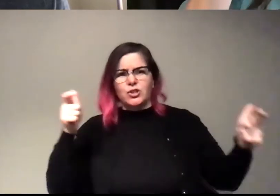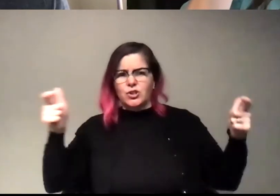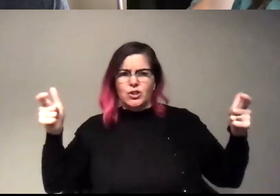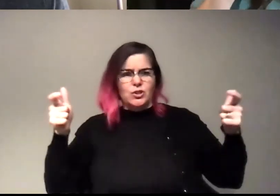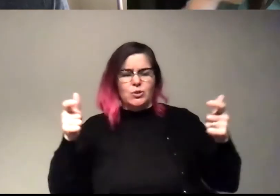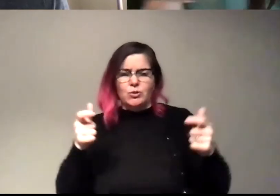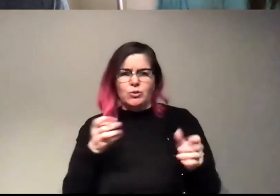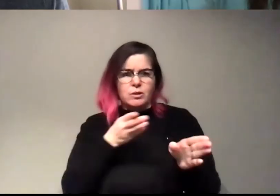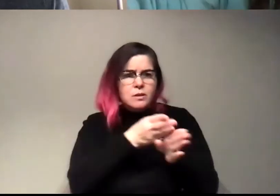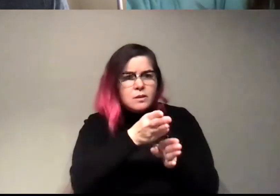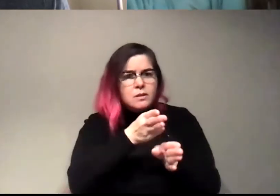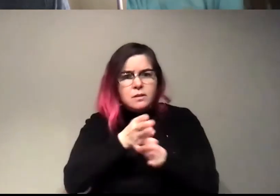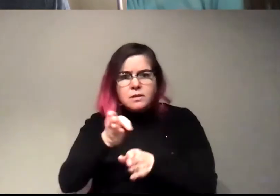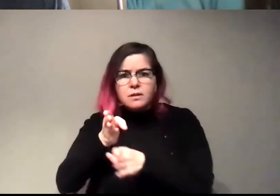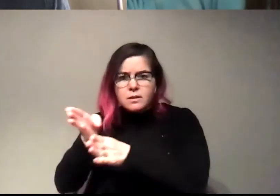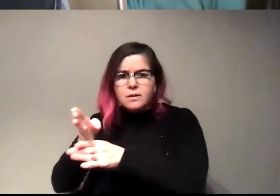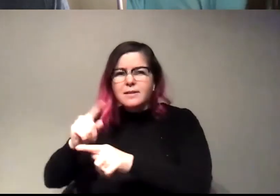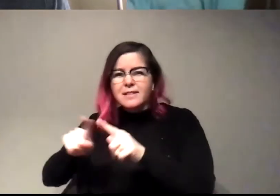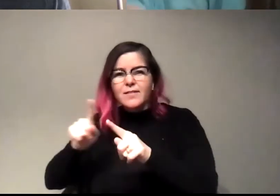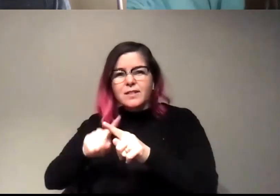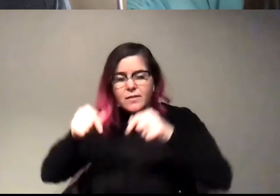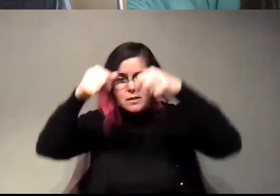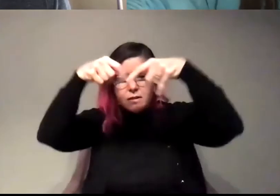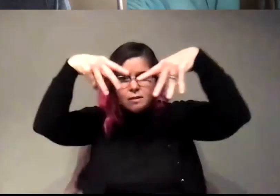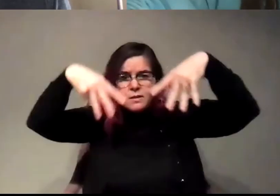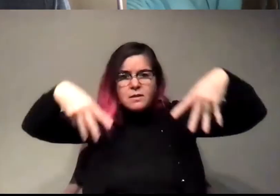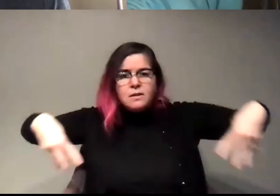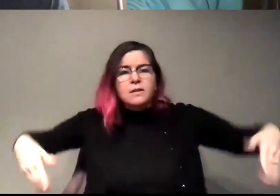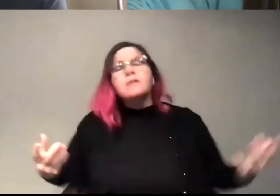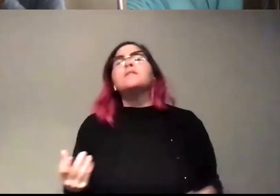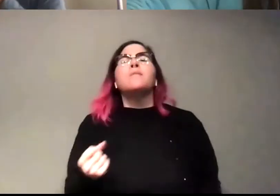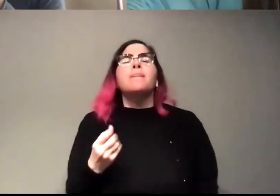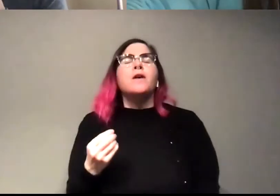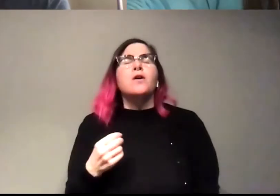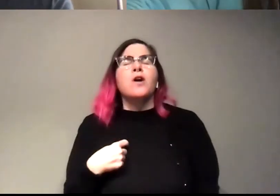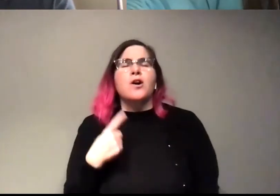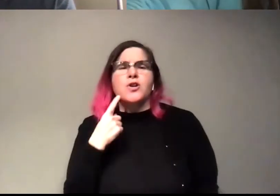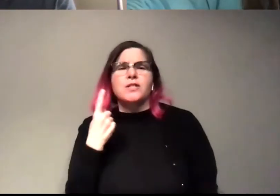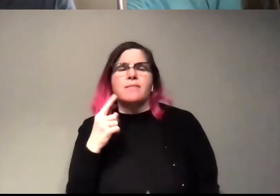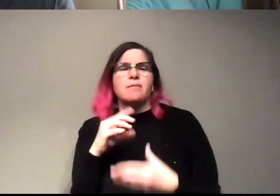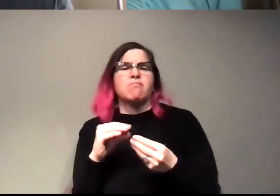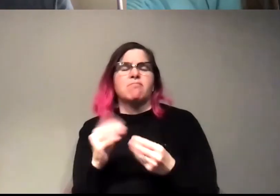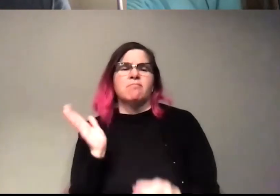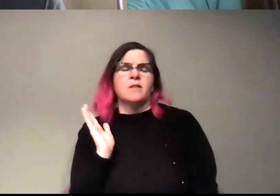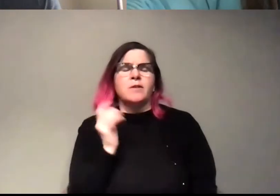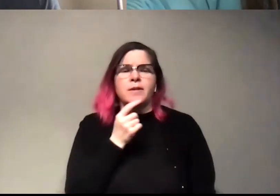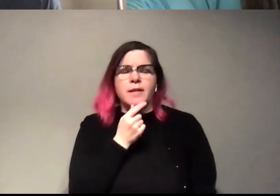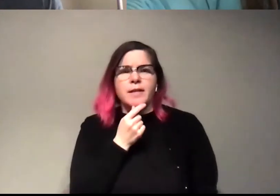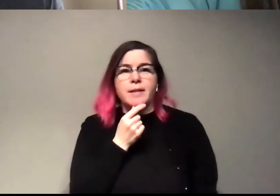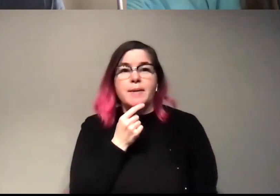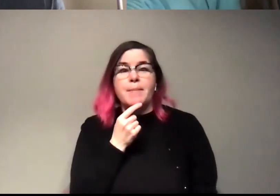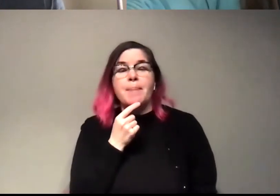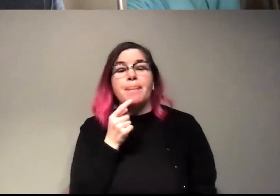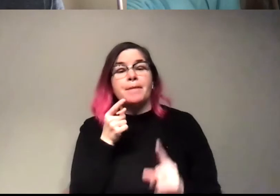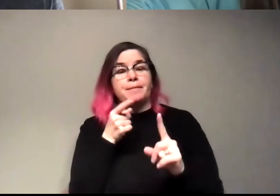Um, you know, there's so many different areas. Uh, and so I think I heard someone say one time, uh, that basically the